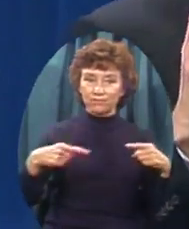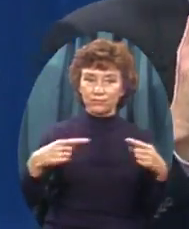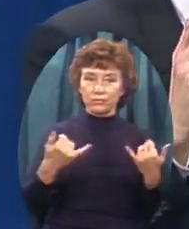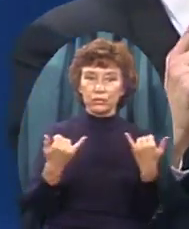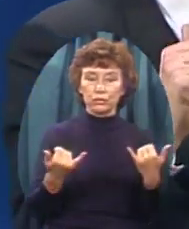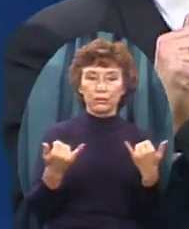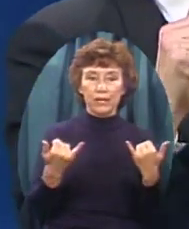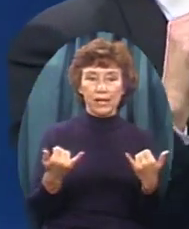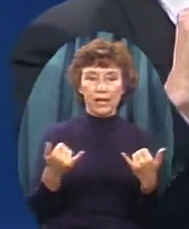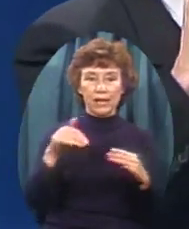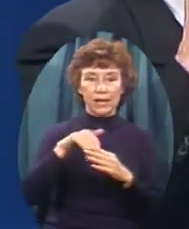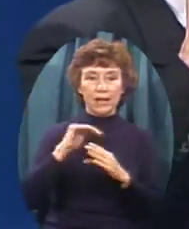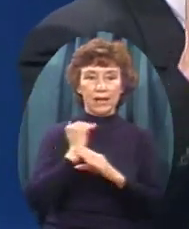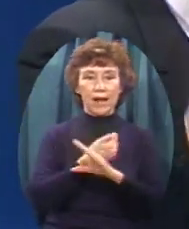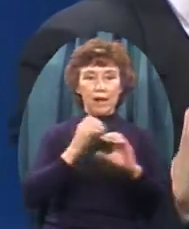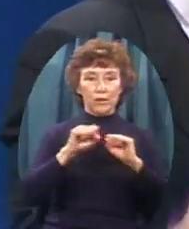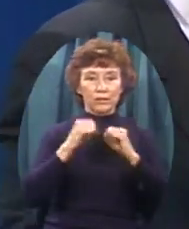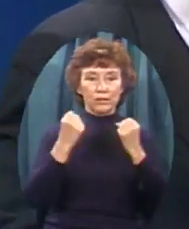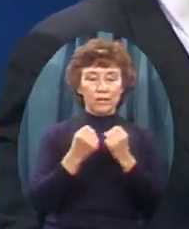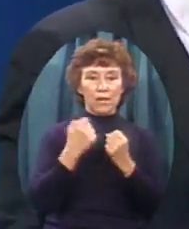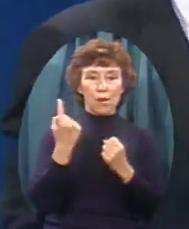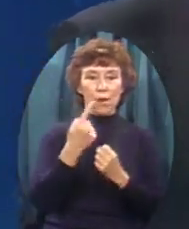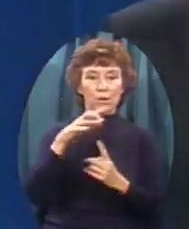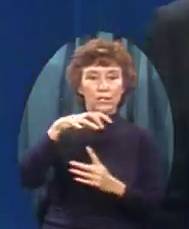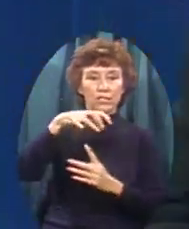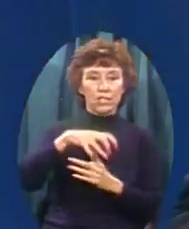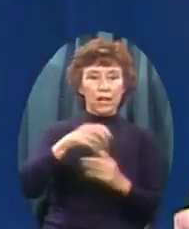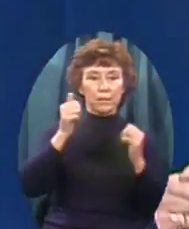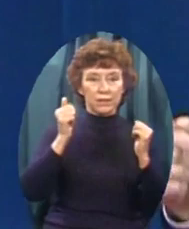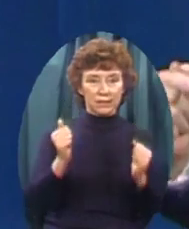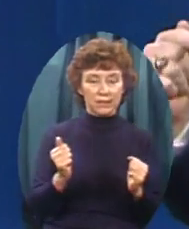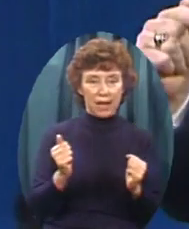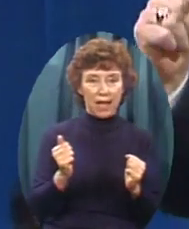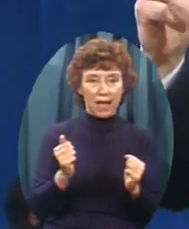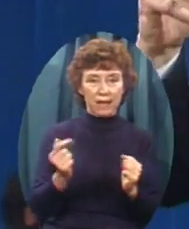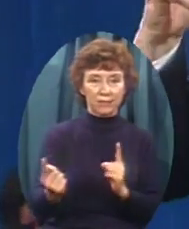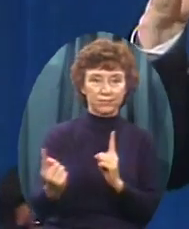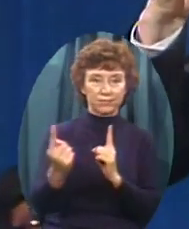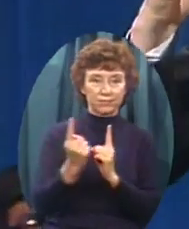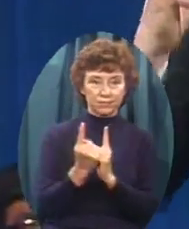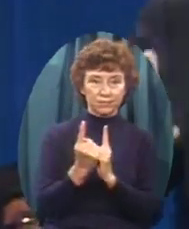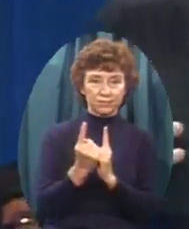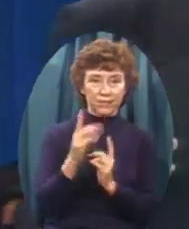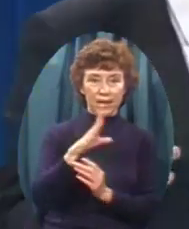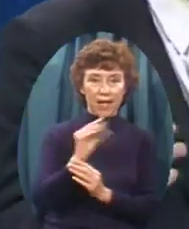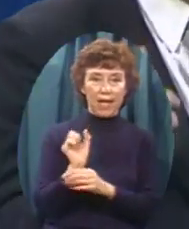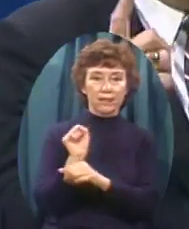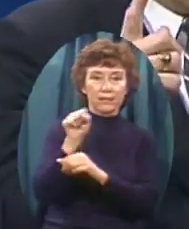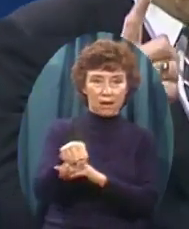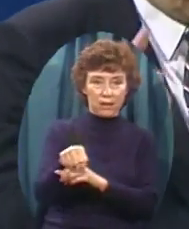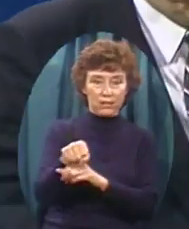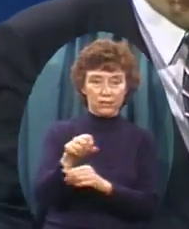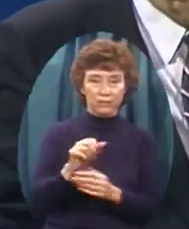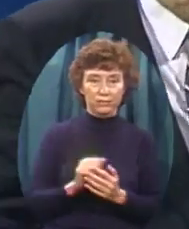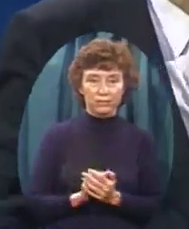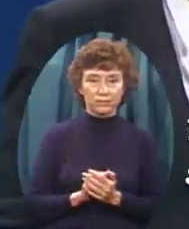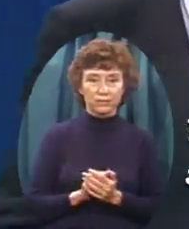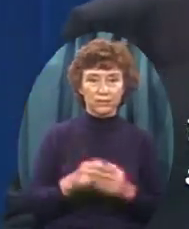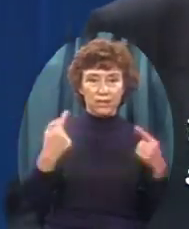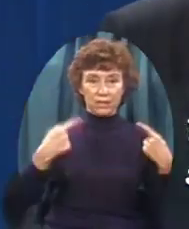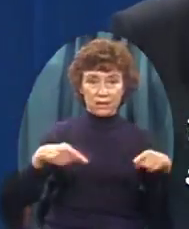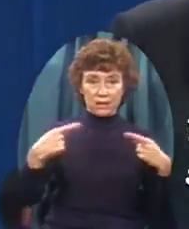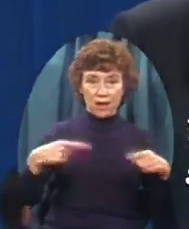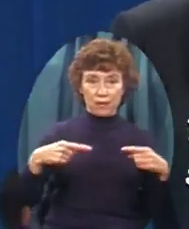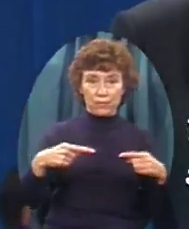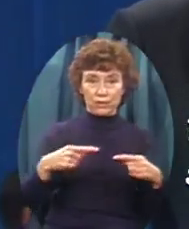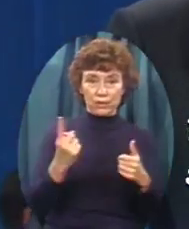today That only champions Can confront And conquer Controversy 1